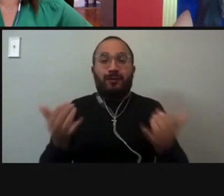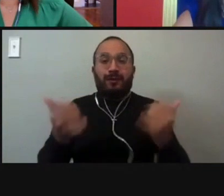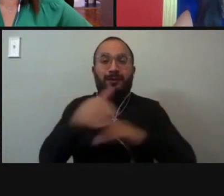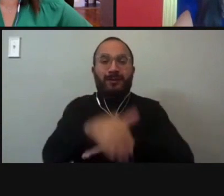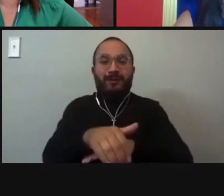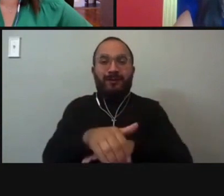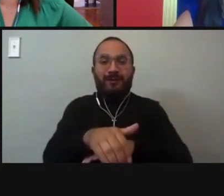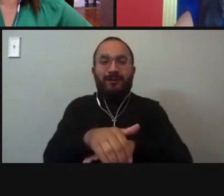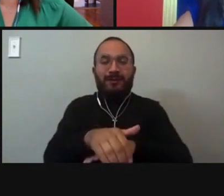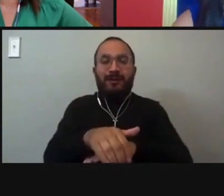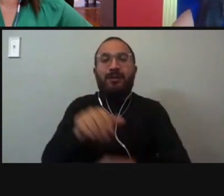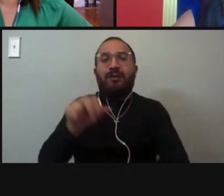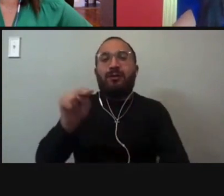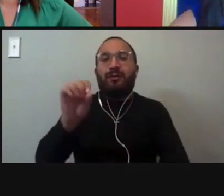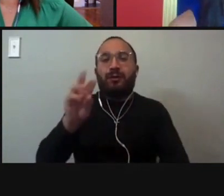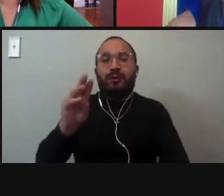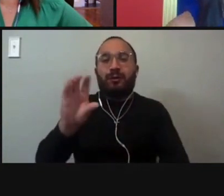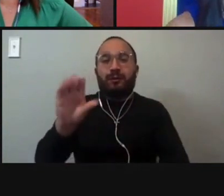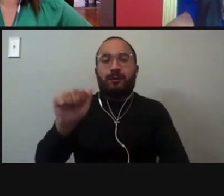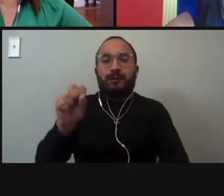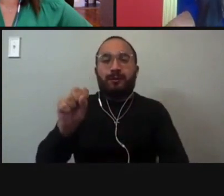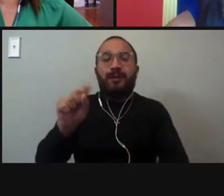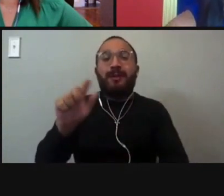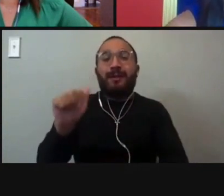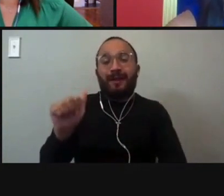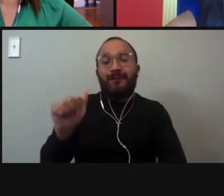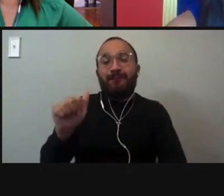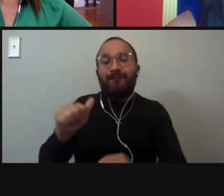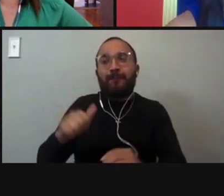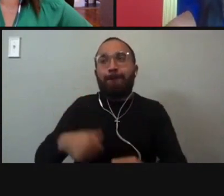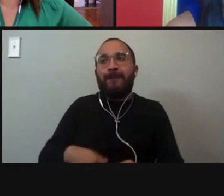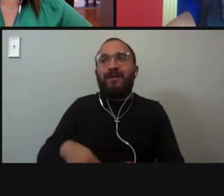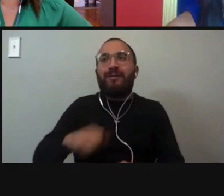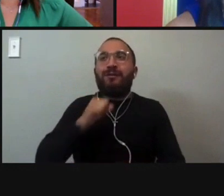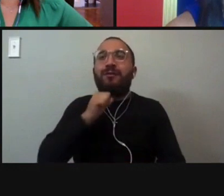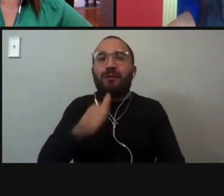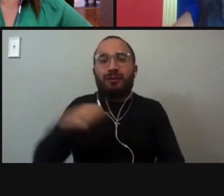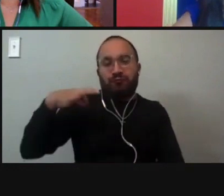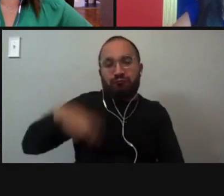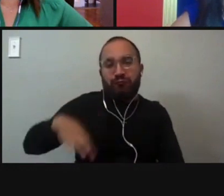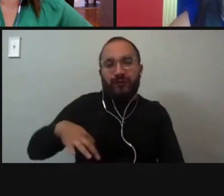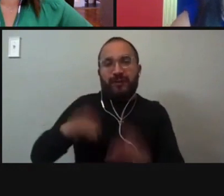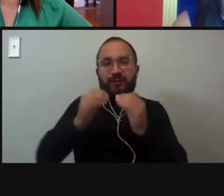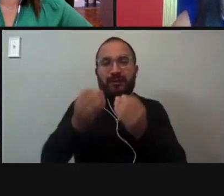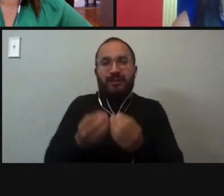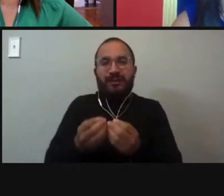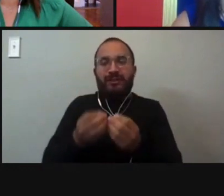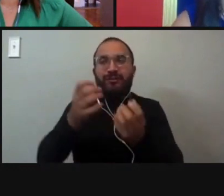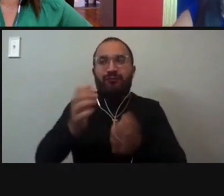is a trustworthy, nonpartisan news organization whose mission it is to promote an inclusive civic conversation.